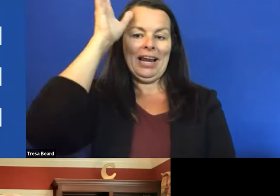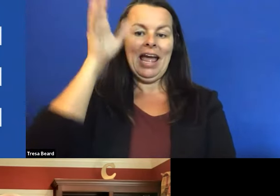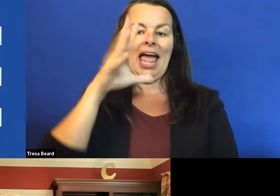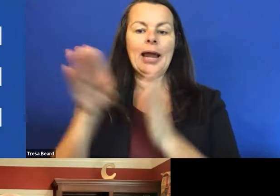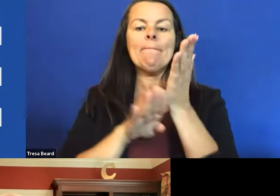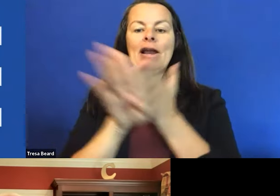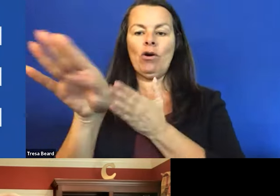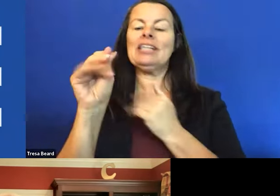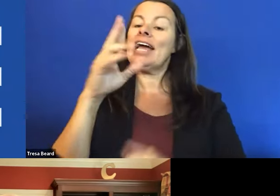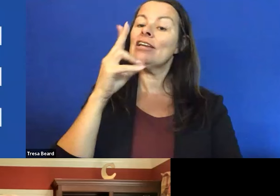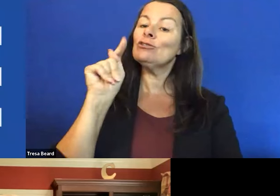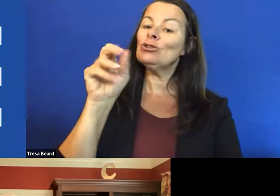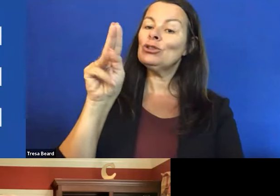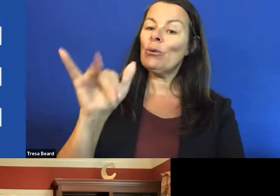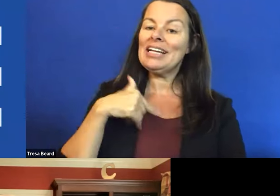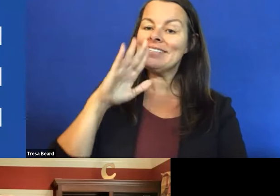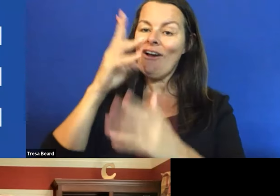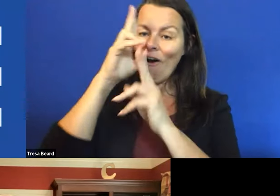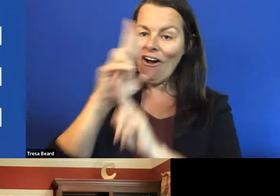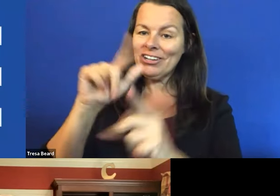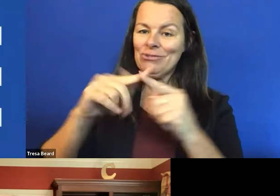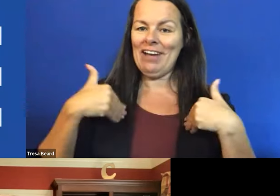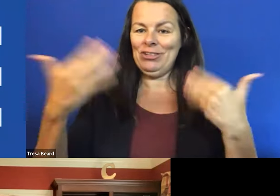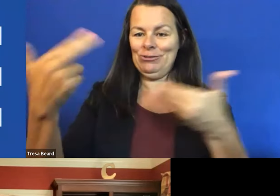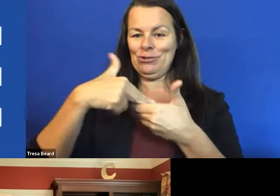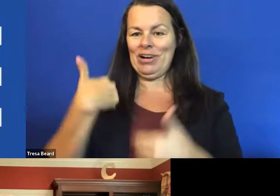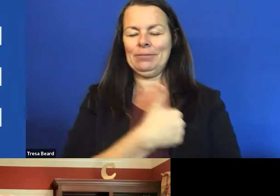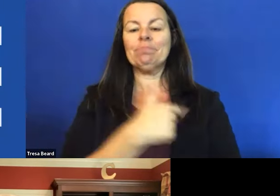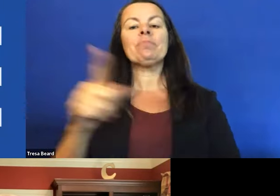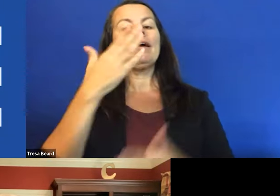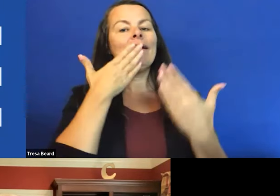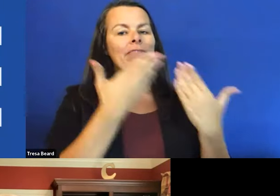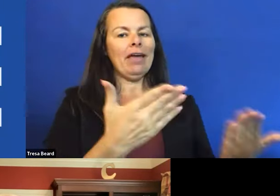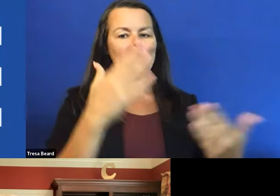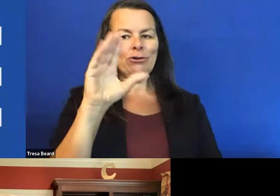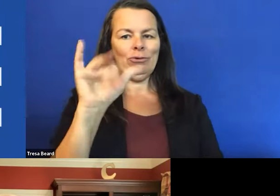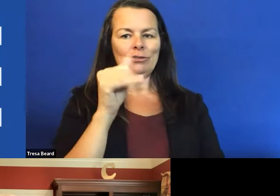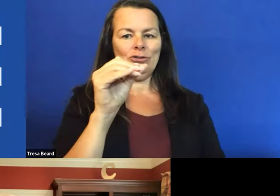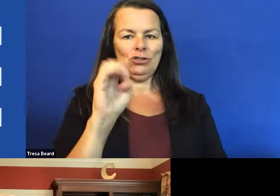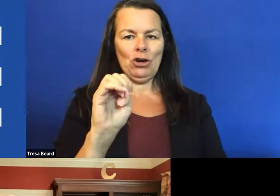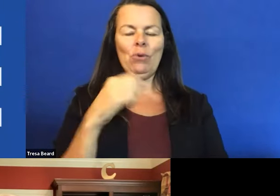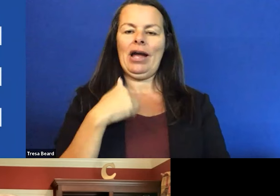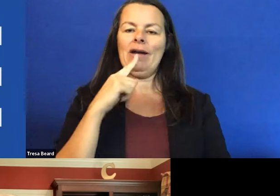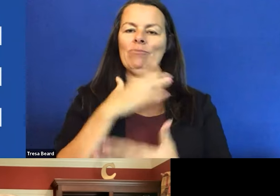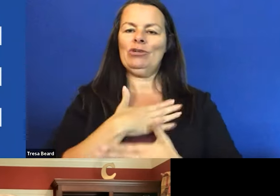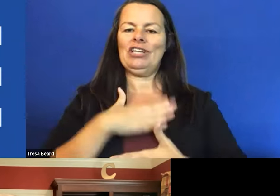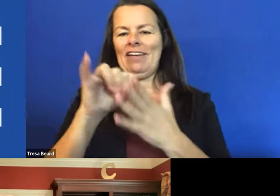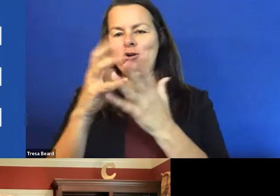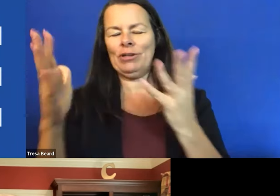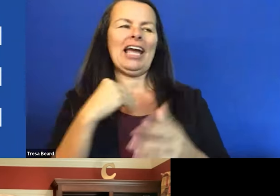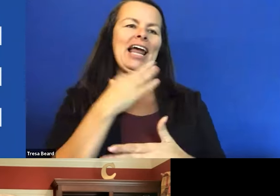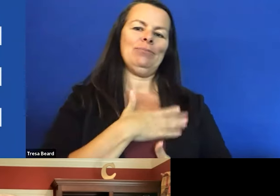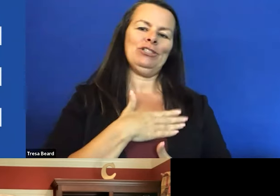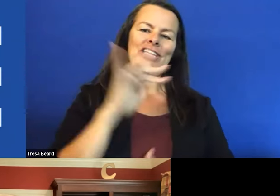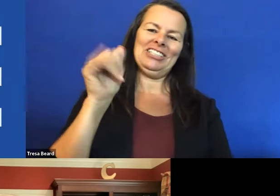join us. Tony you, Joe. I appreciate it very much. I also appreciate Jenny's comments there at the end. That was